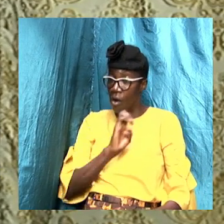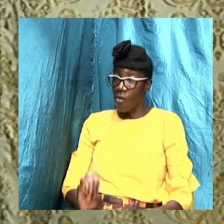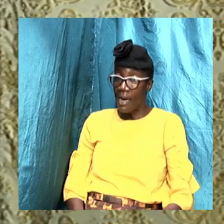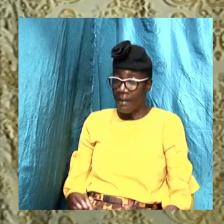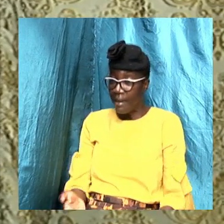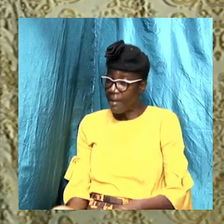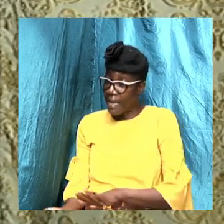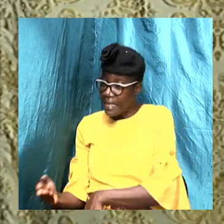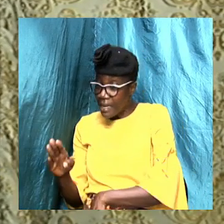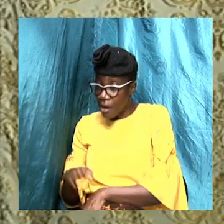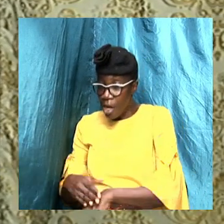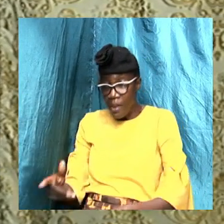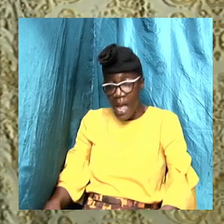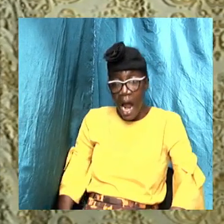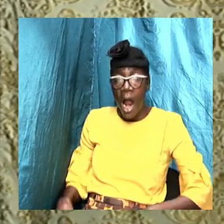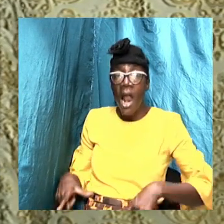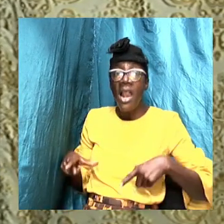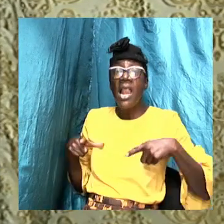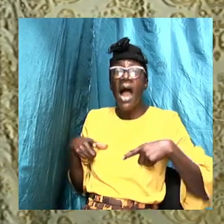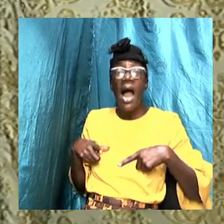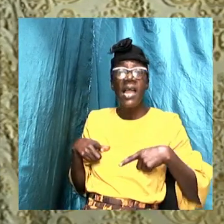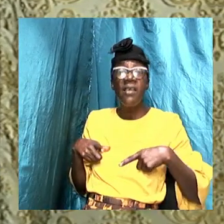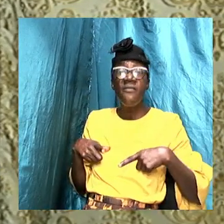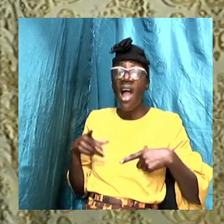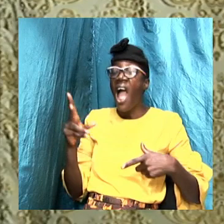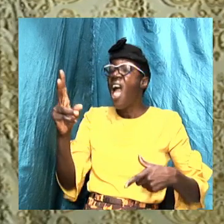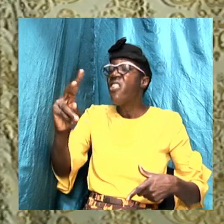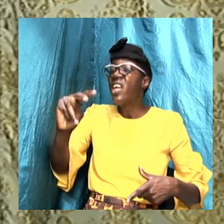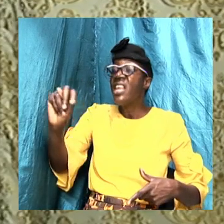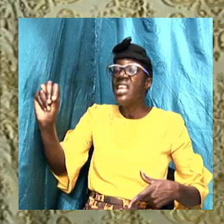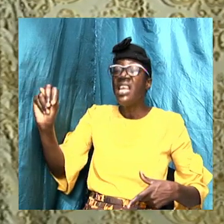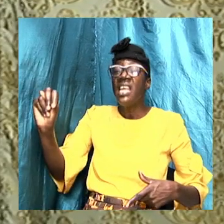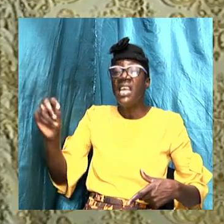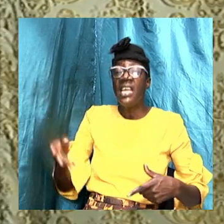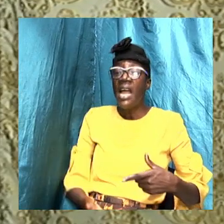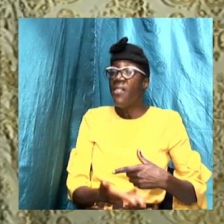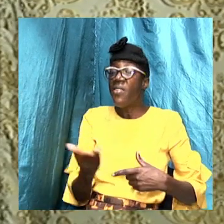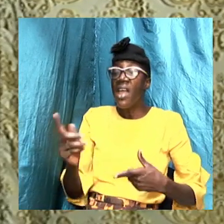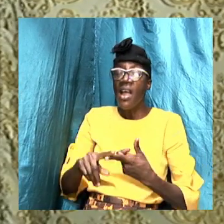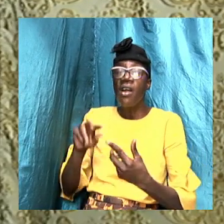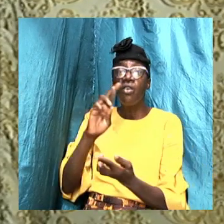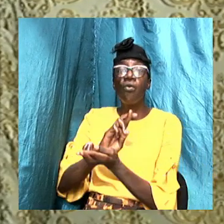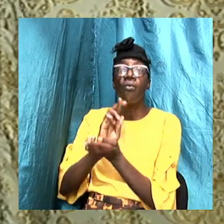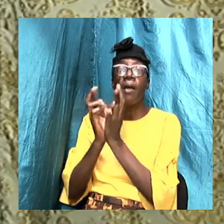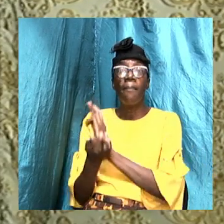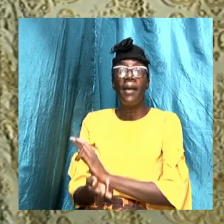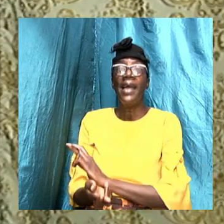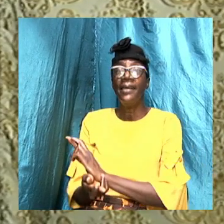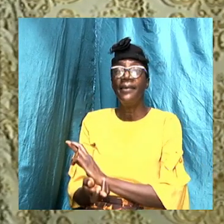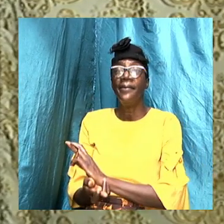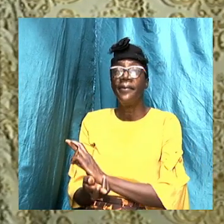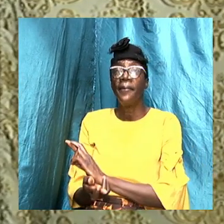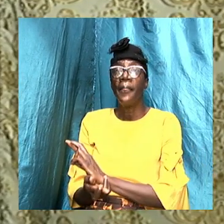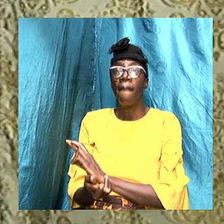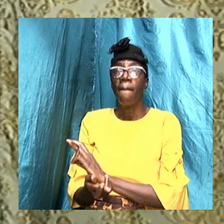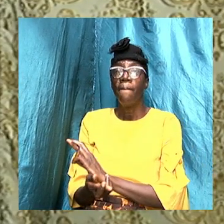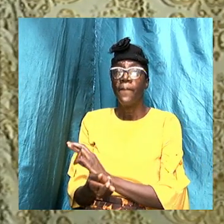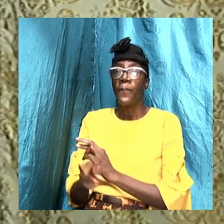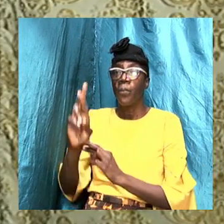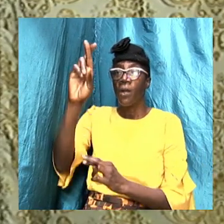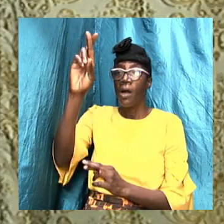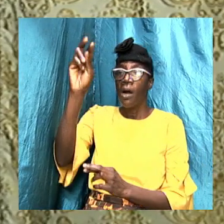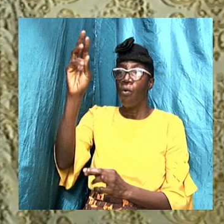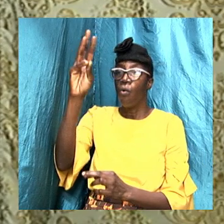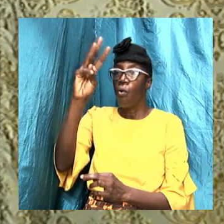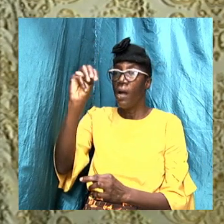life. And hence, the need is there for them to repent. For them to repent. Romans 5,